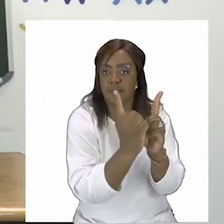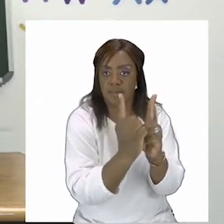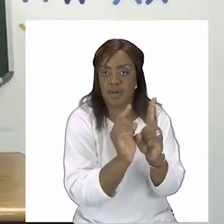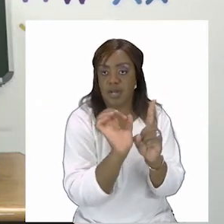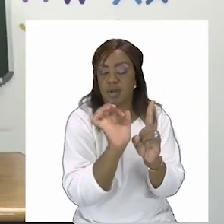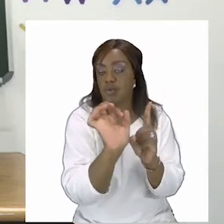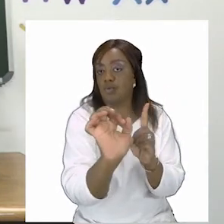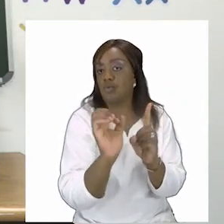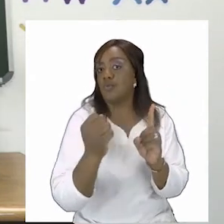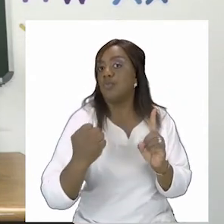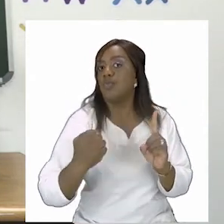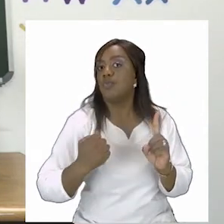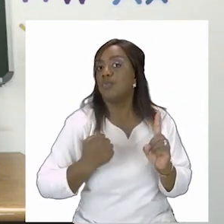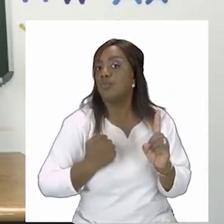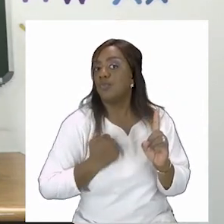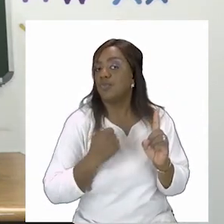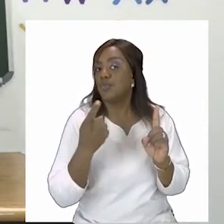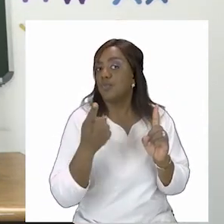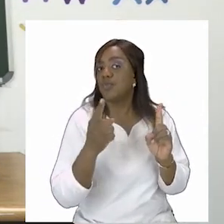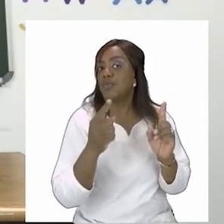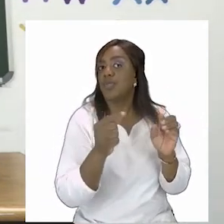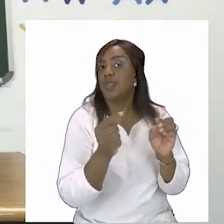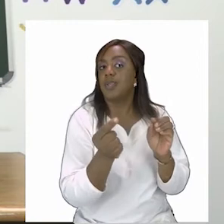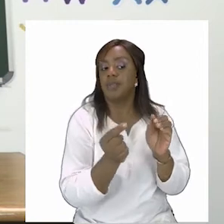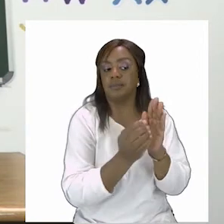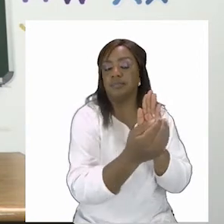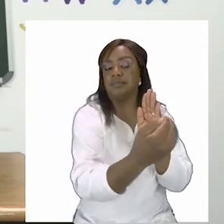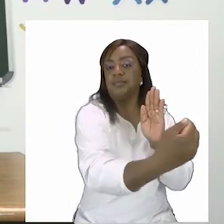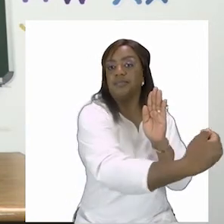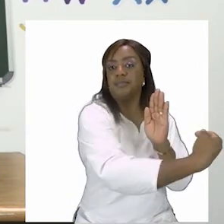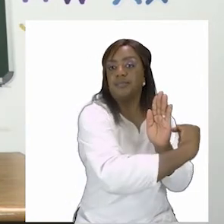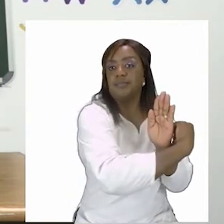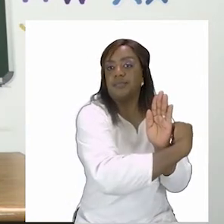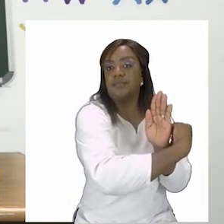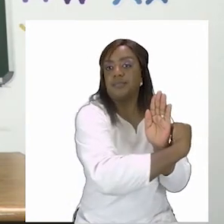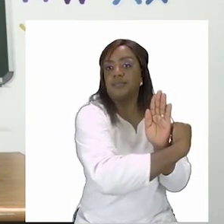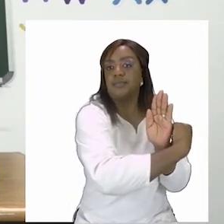here is father and father is here